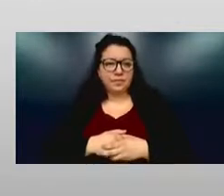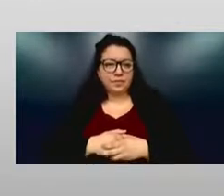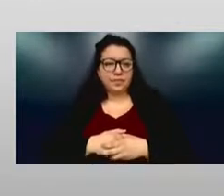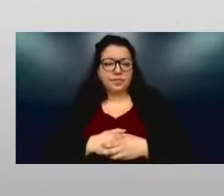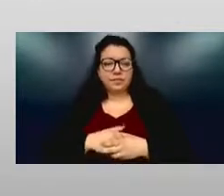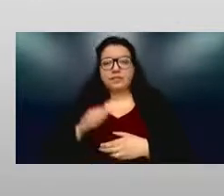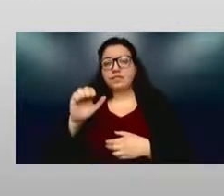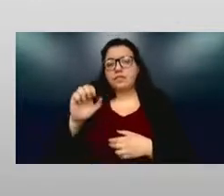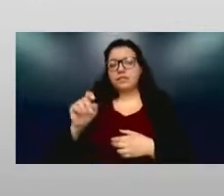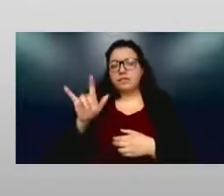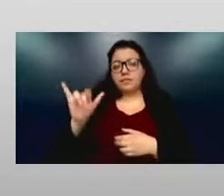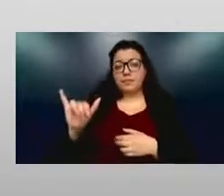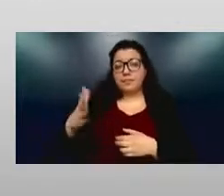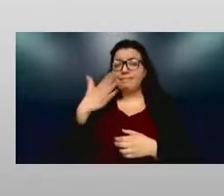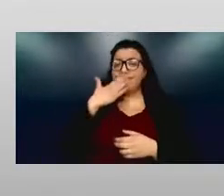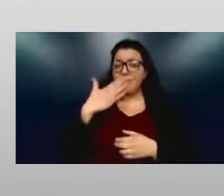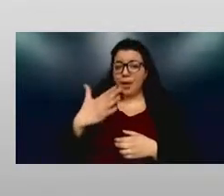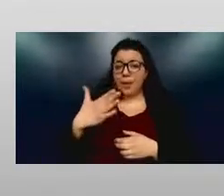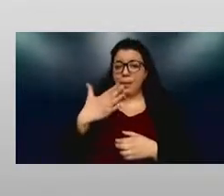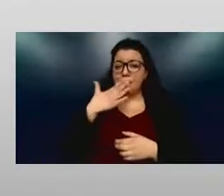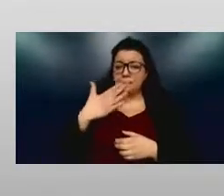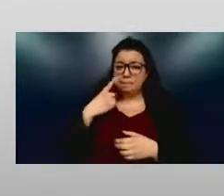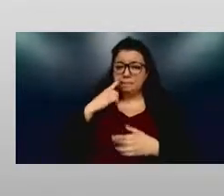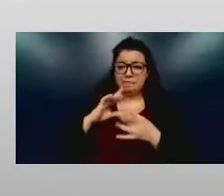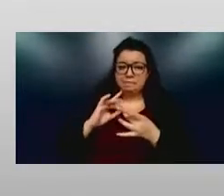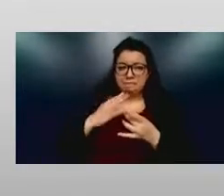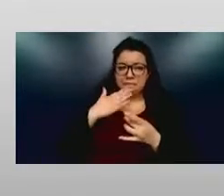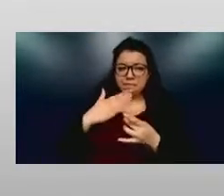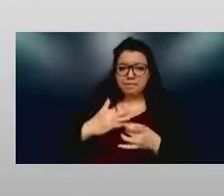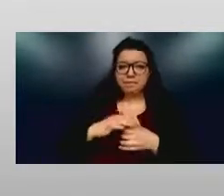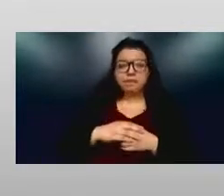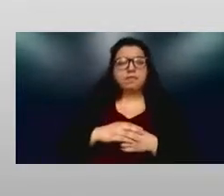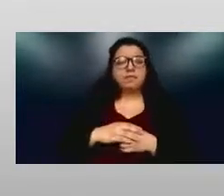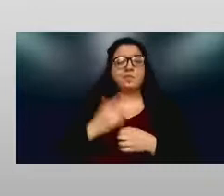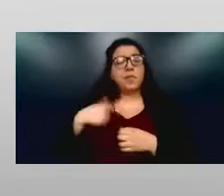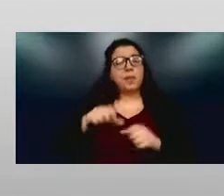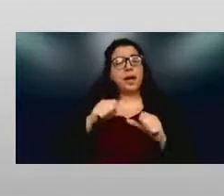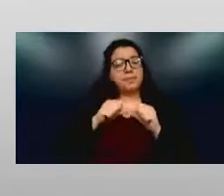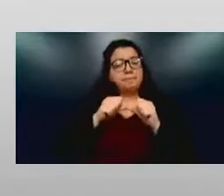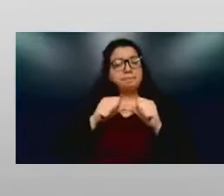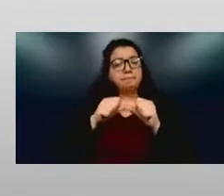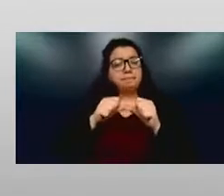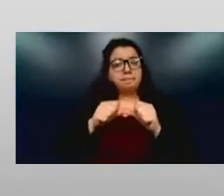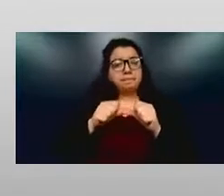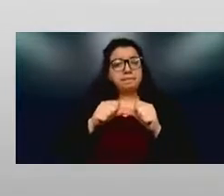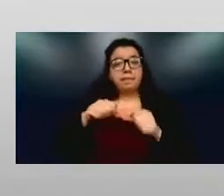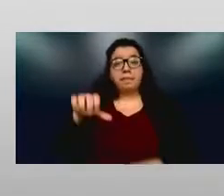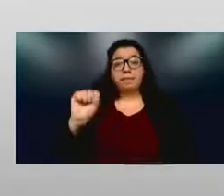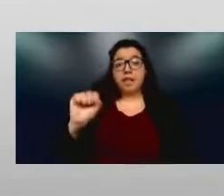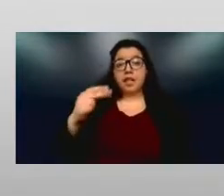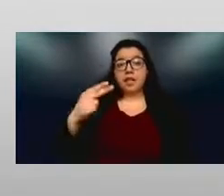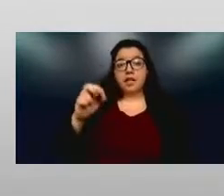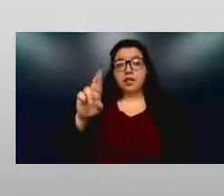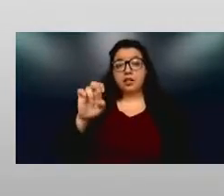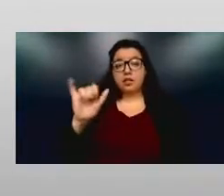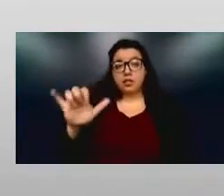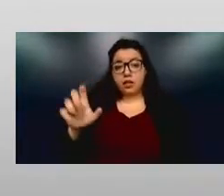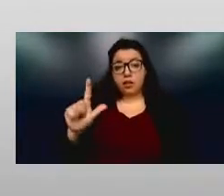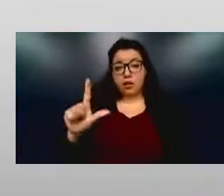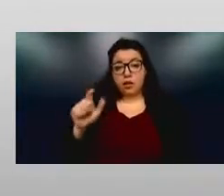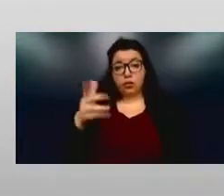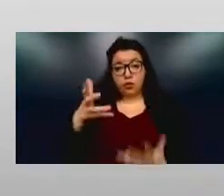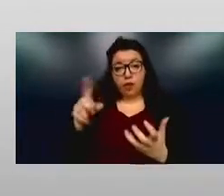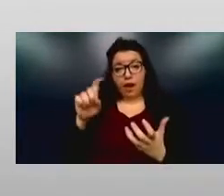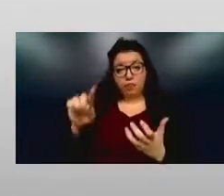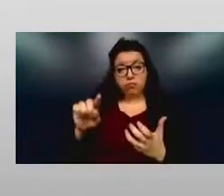Thank Thank you for that. We can move on. Cheryl, would you like to do the next question? Sure.